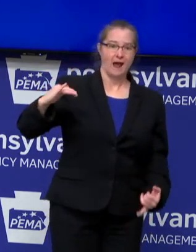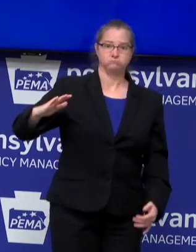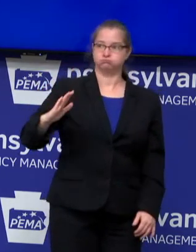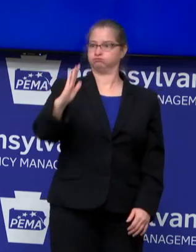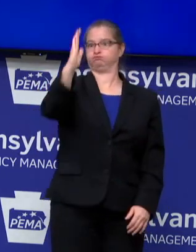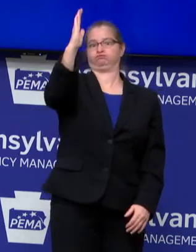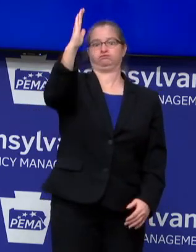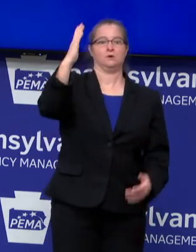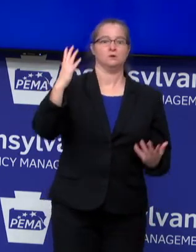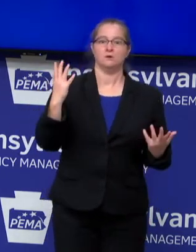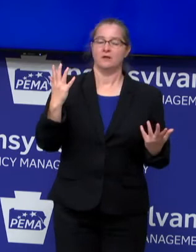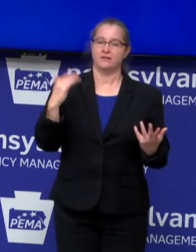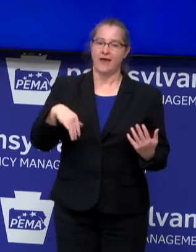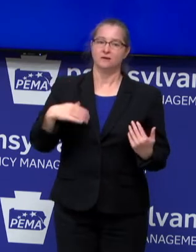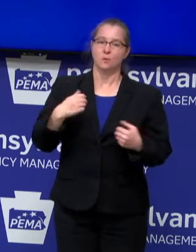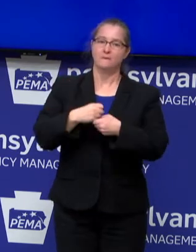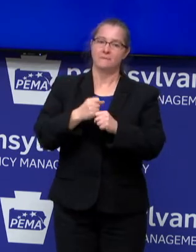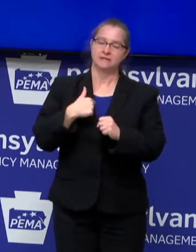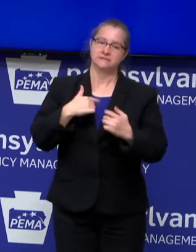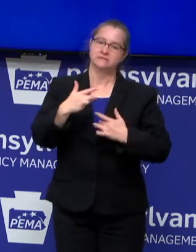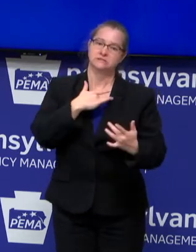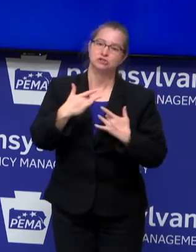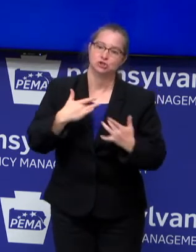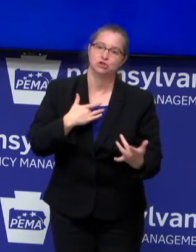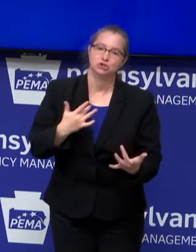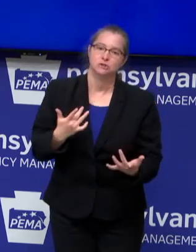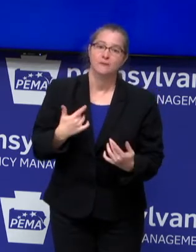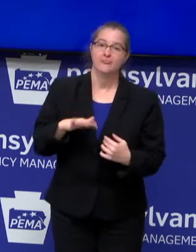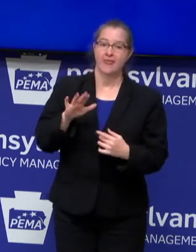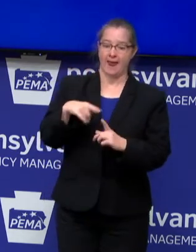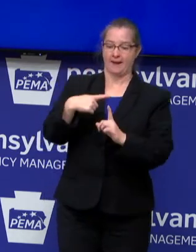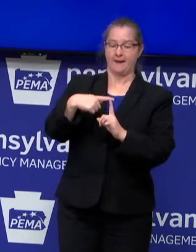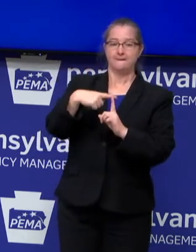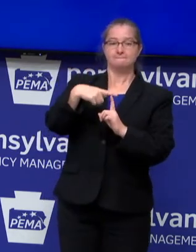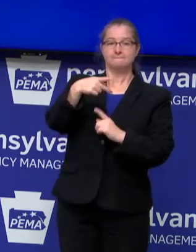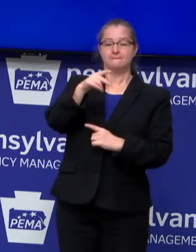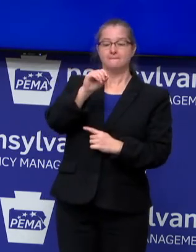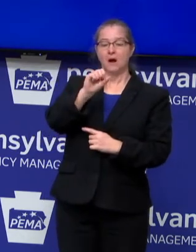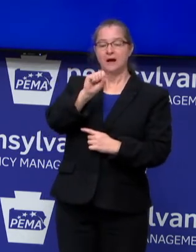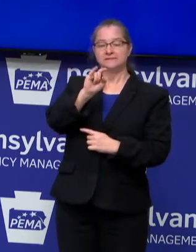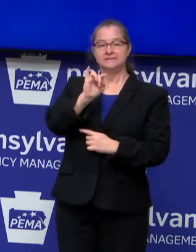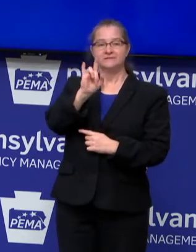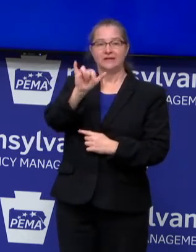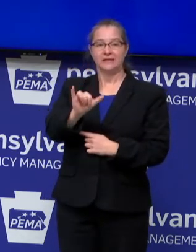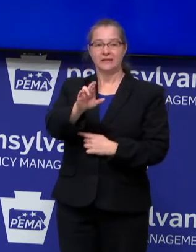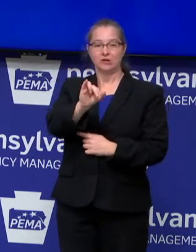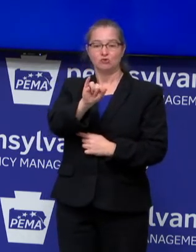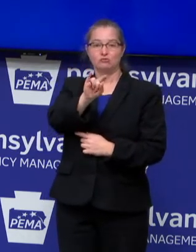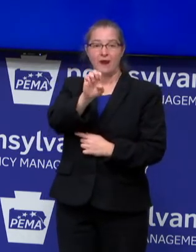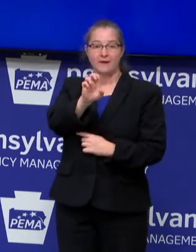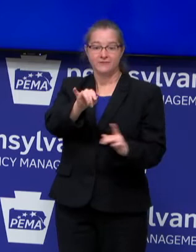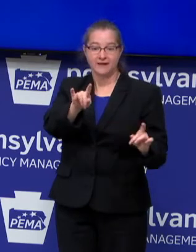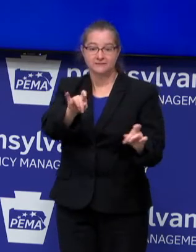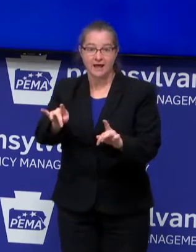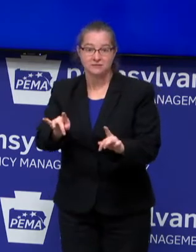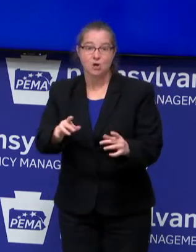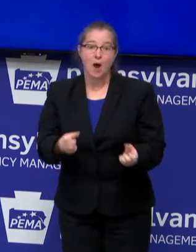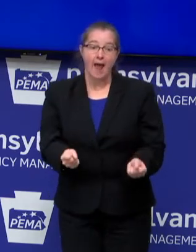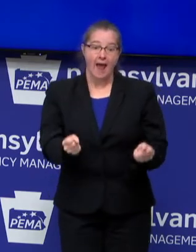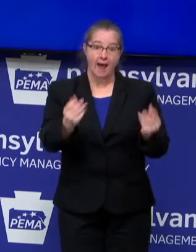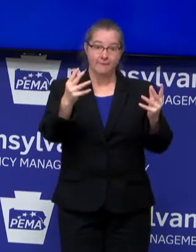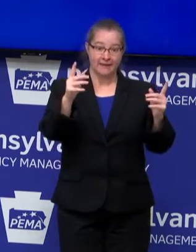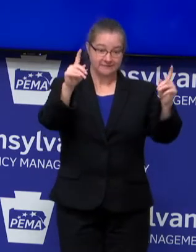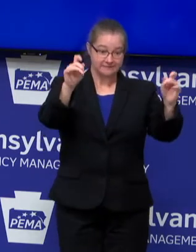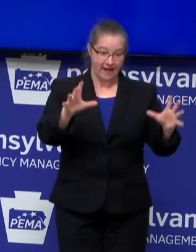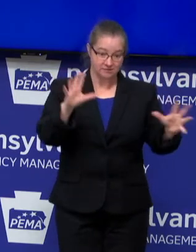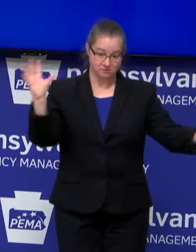virus are things that make us very concerned. The positivity rate of the testing. So, what percent of the tests that you do